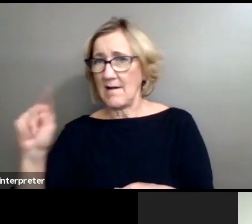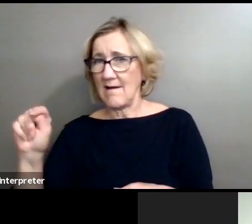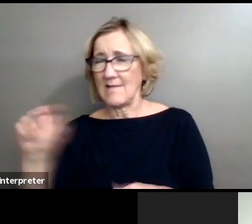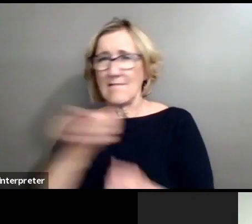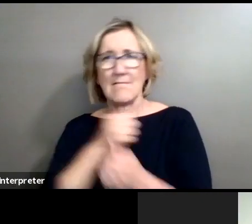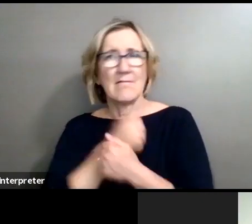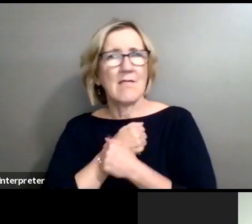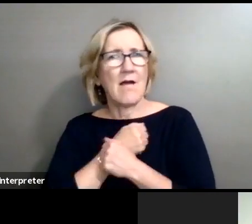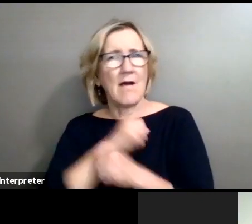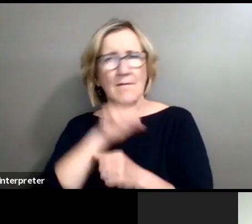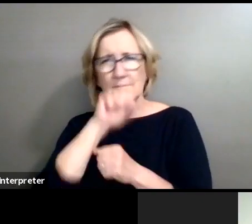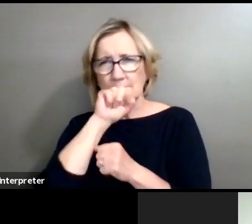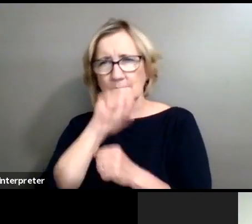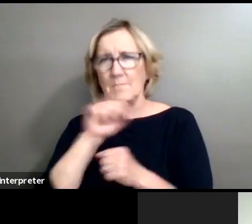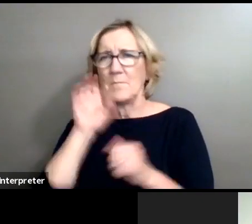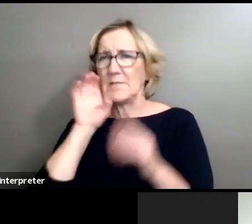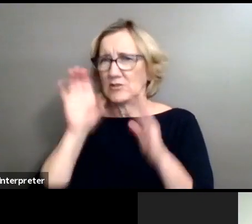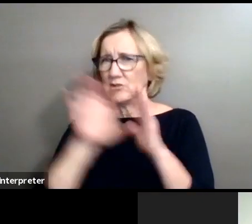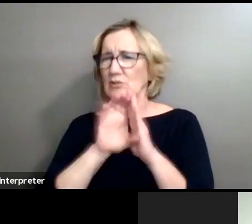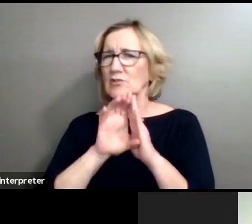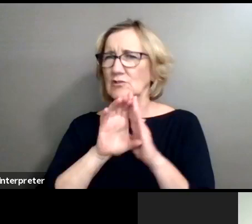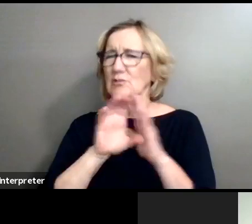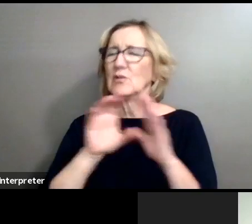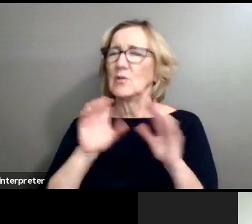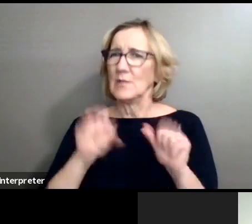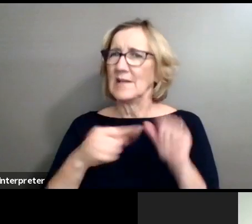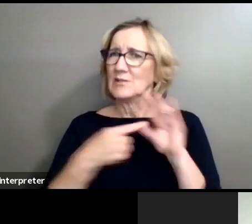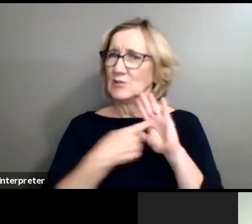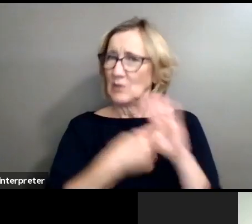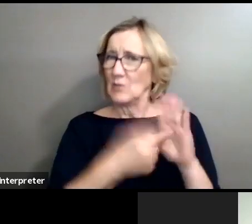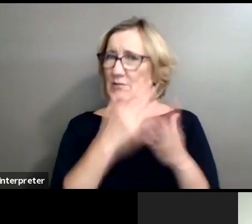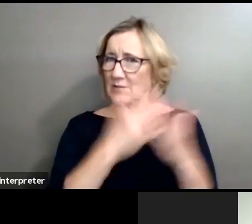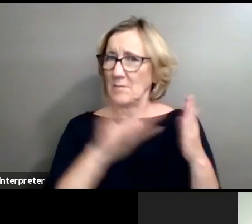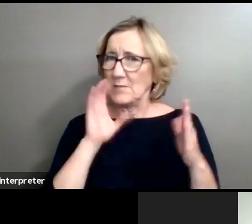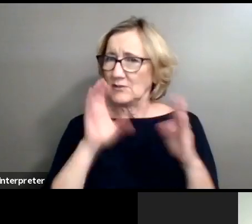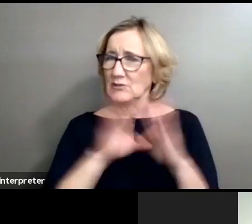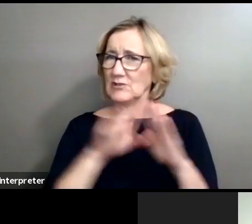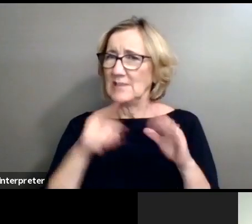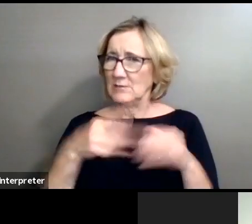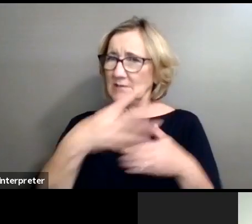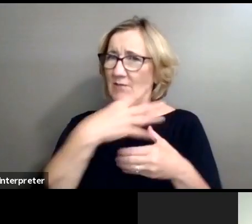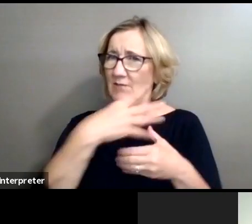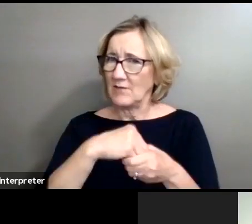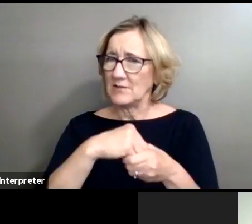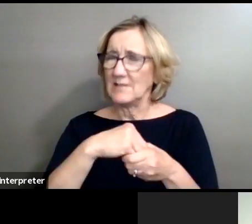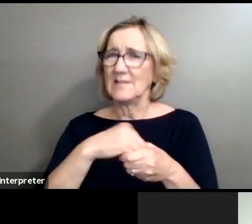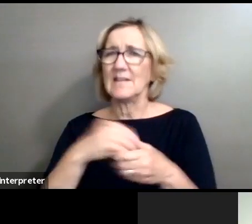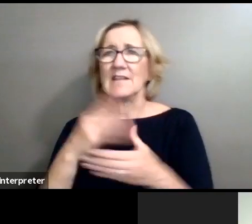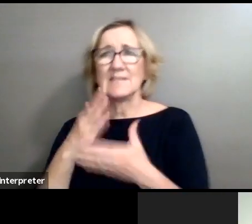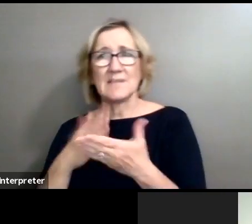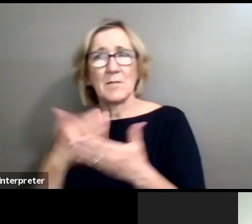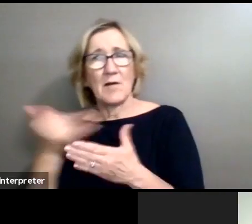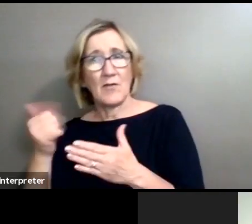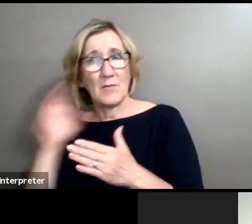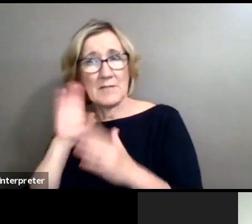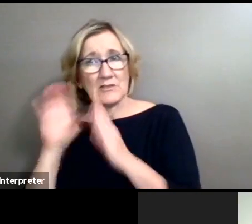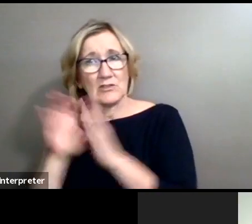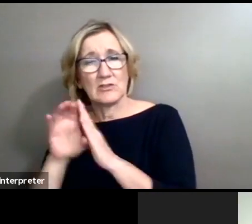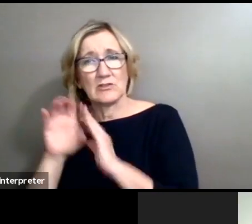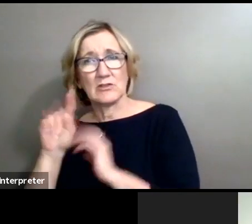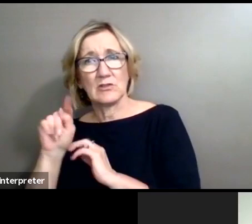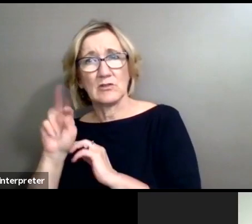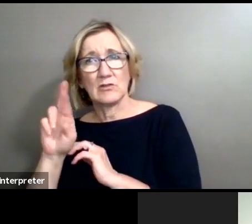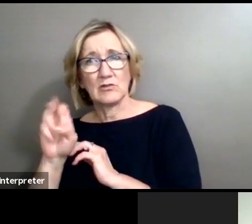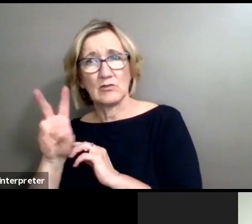that he actually was part of today. And then we're actually going to get to take a look at some of the pictures that Trevor, our guest today,